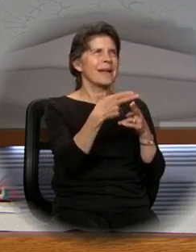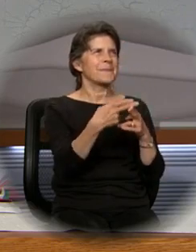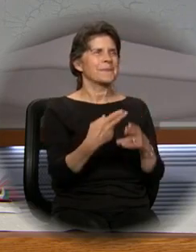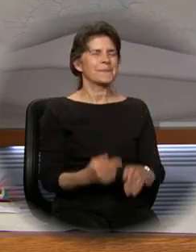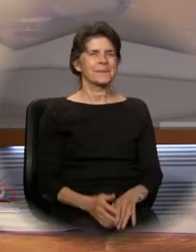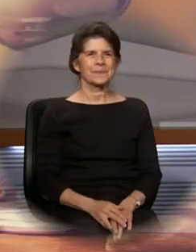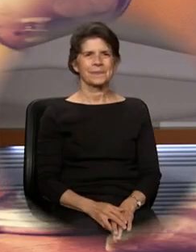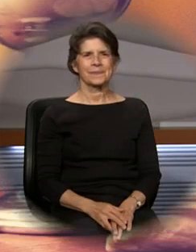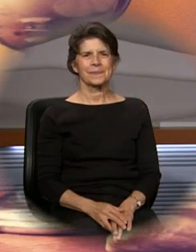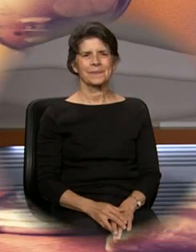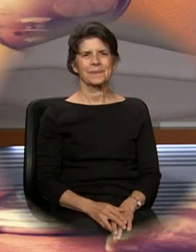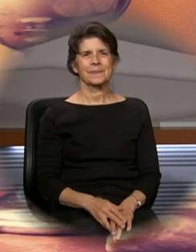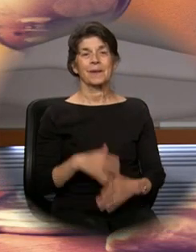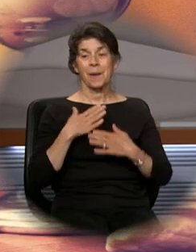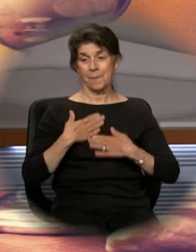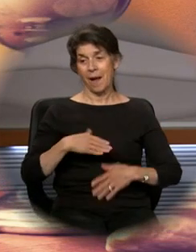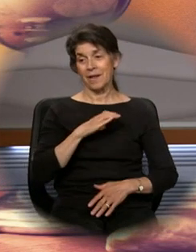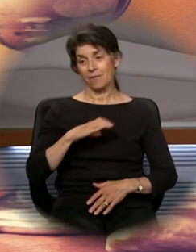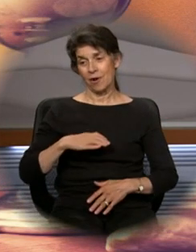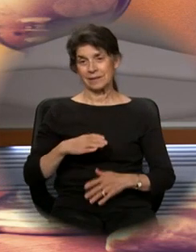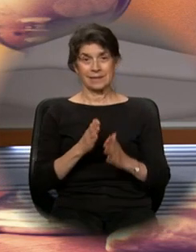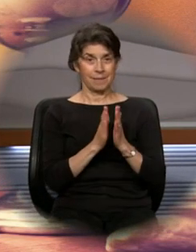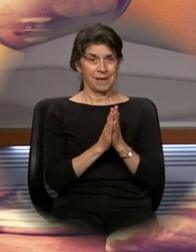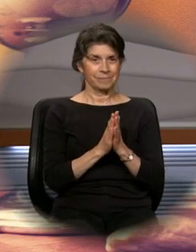Amen. the body of Christ. Amen.